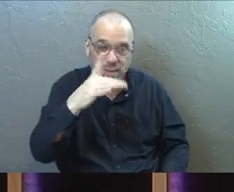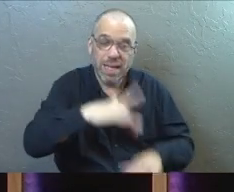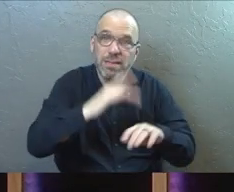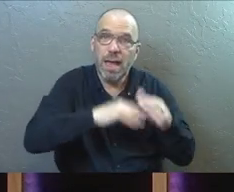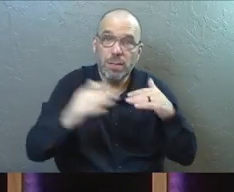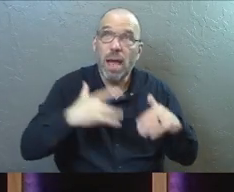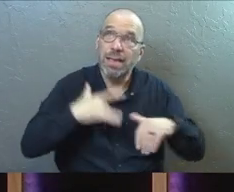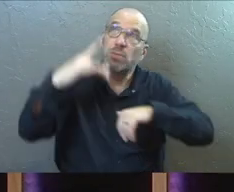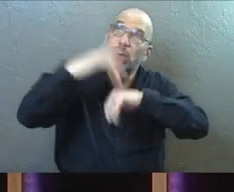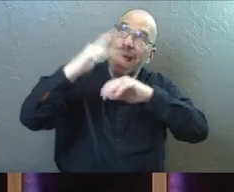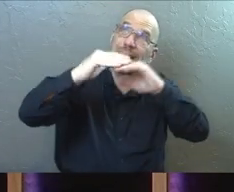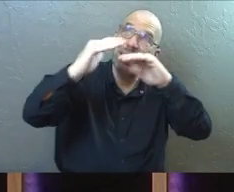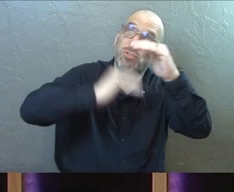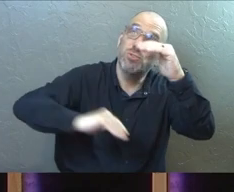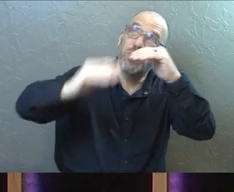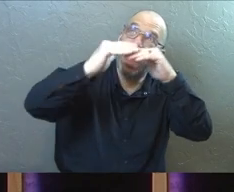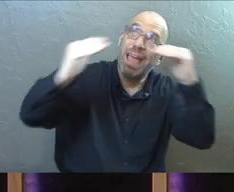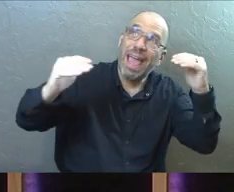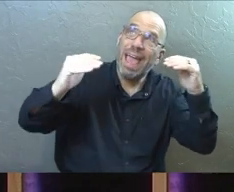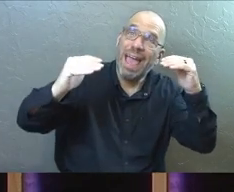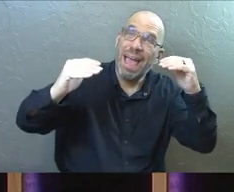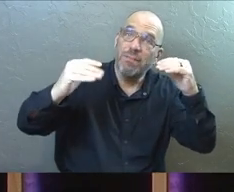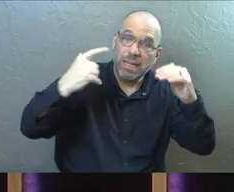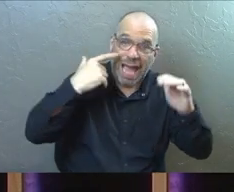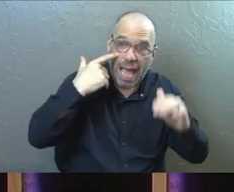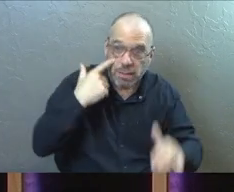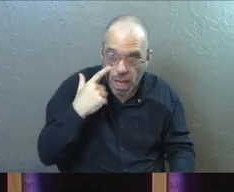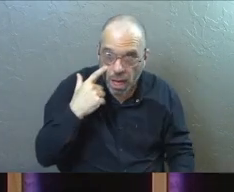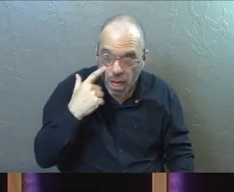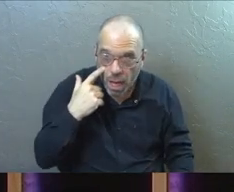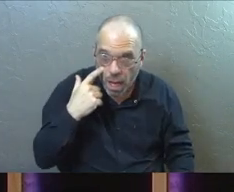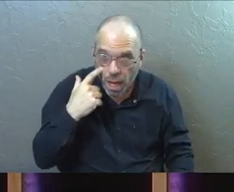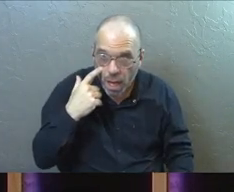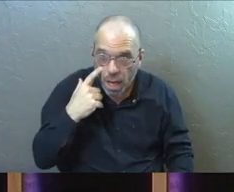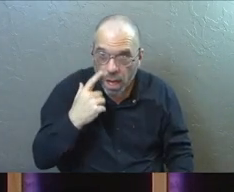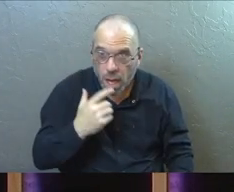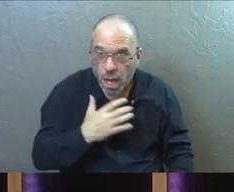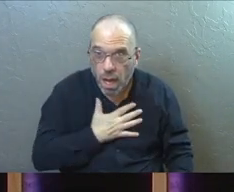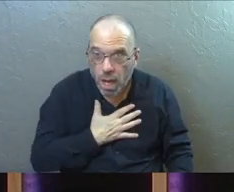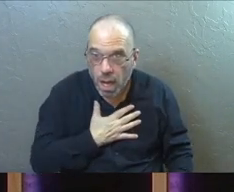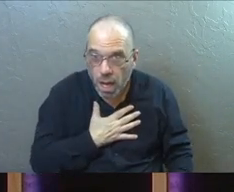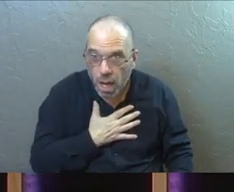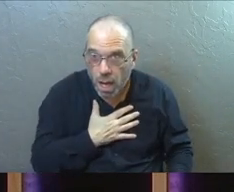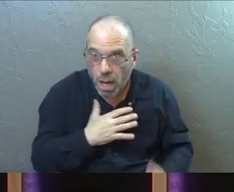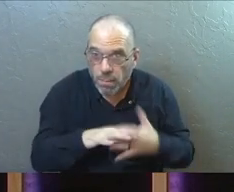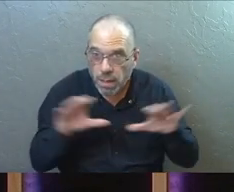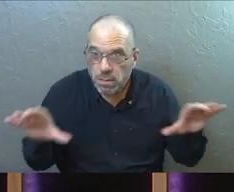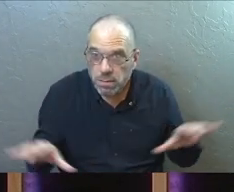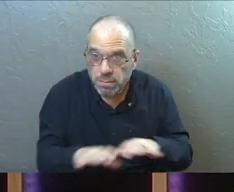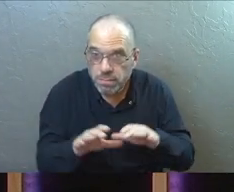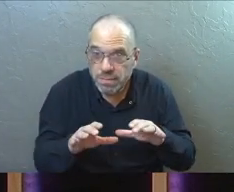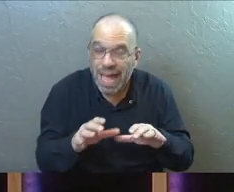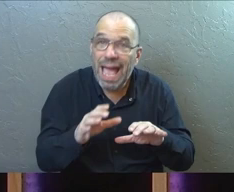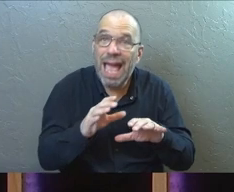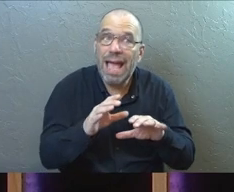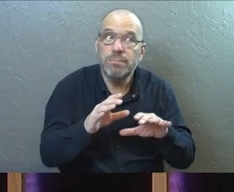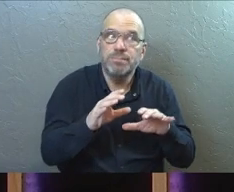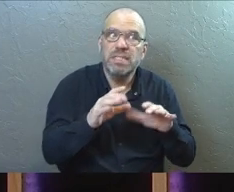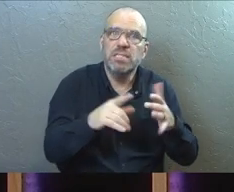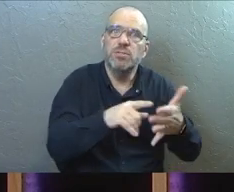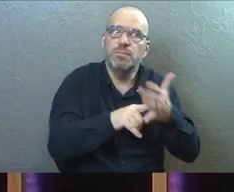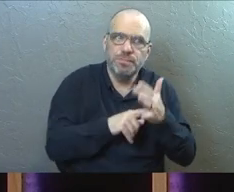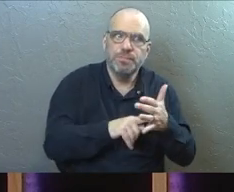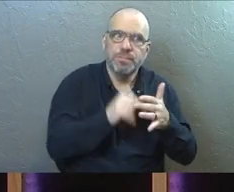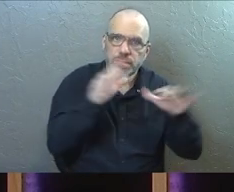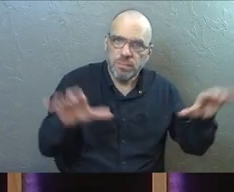Because when I get to glory and he shows me what it is that I've been doing and he shows me what he's just saved me from,